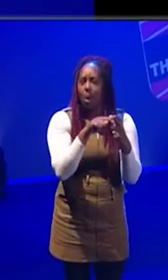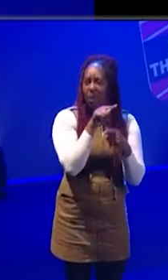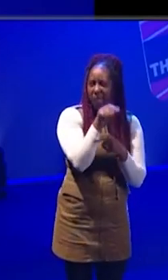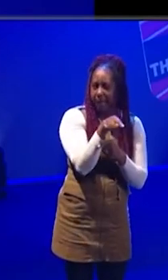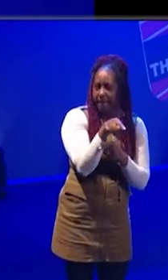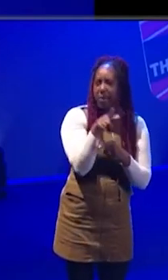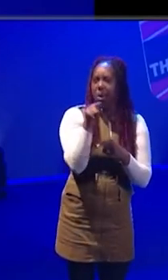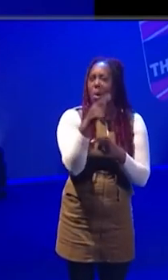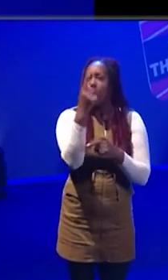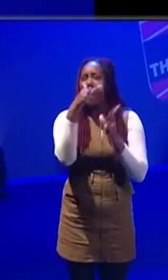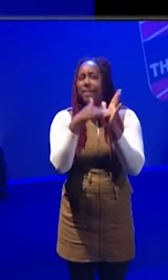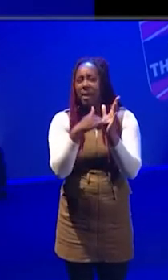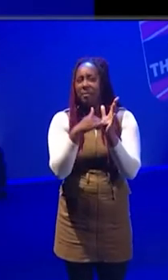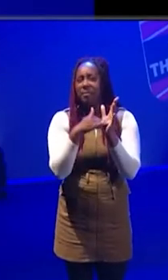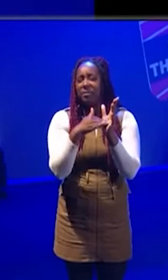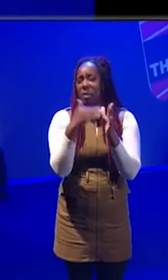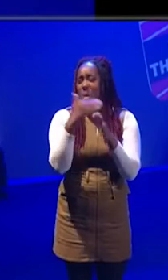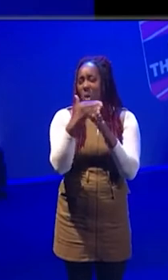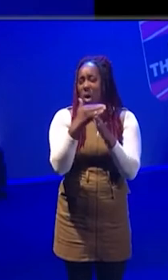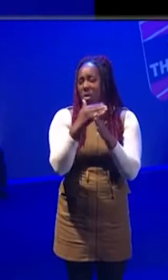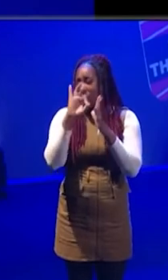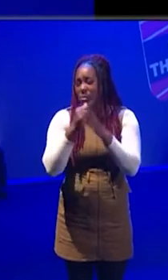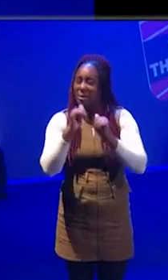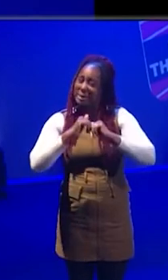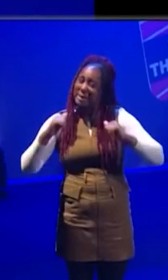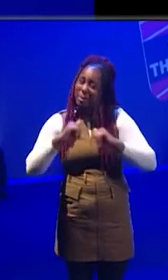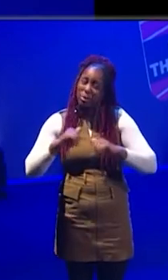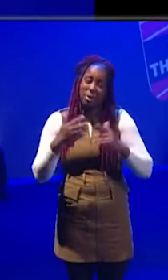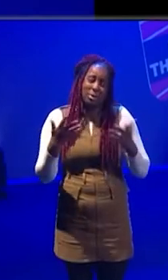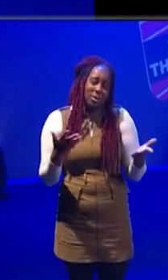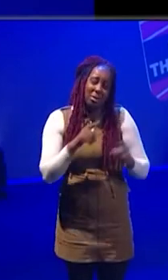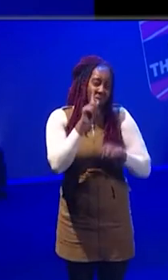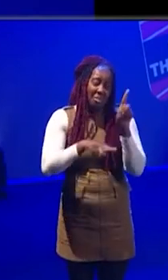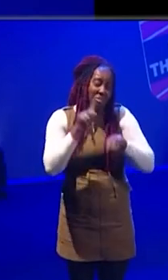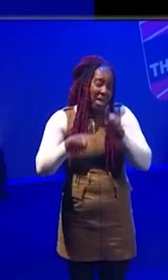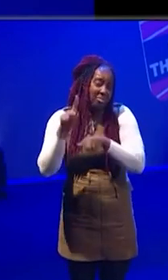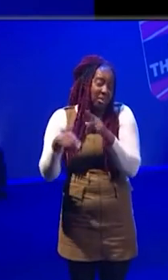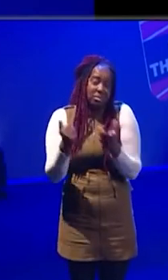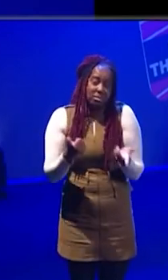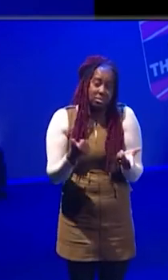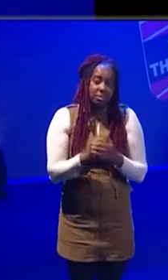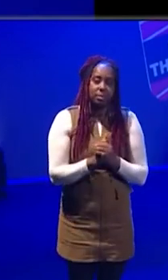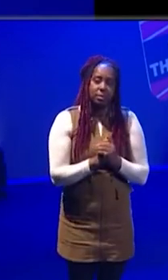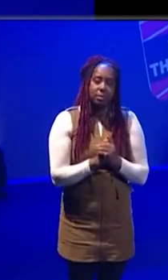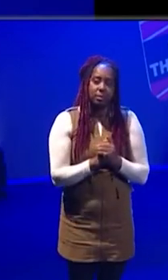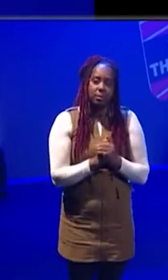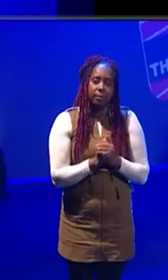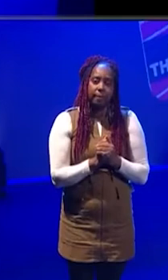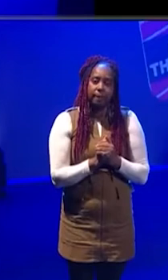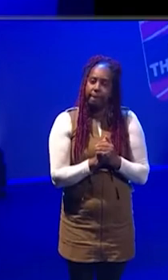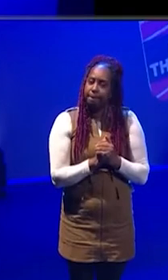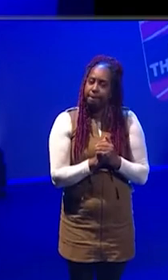this month off to work on blah, blah, blah, blah. And, yeah. For me, it's worked much nicer doing that. But, yeah.